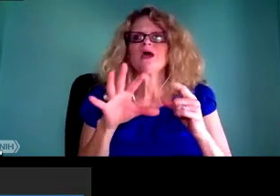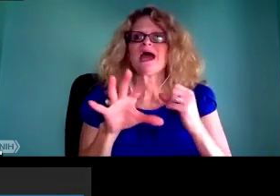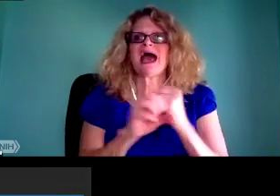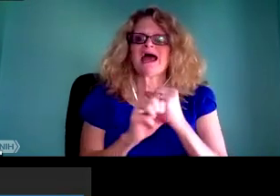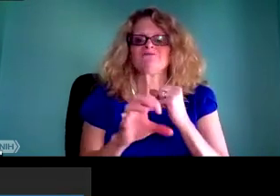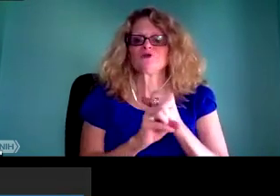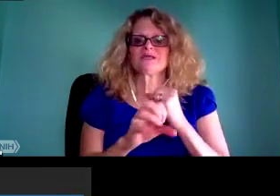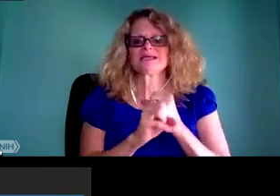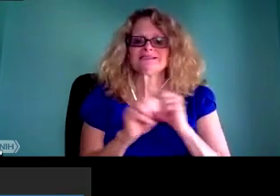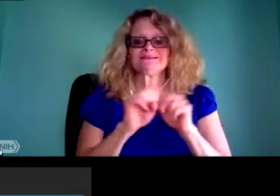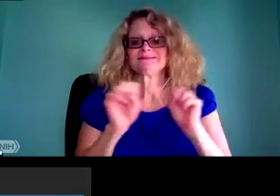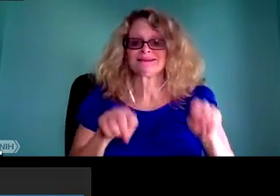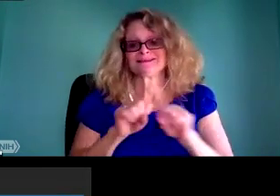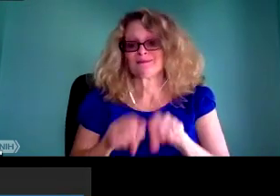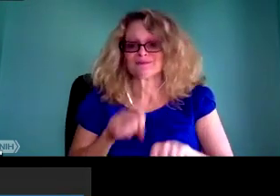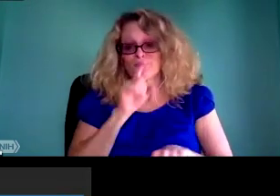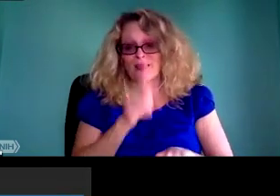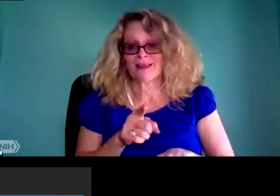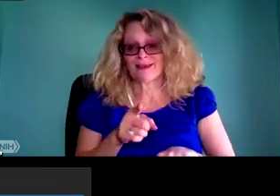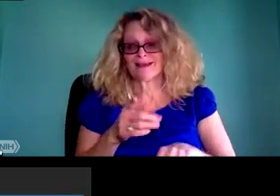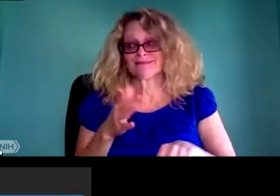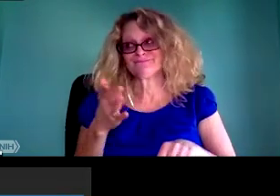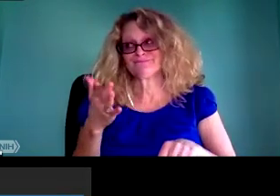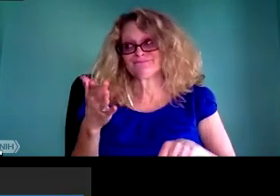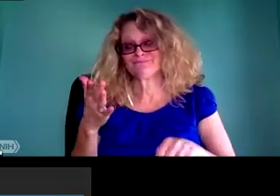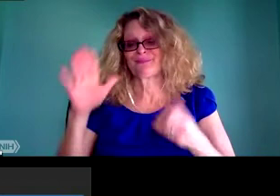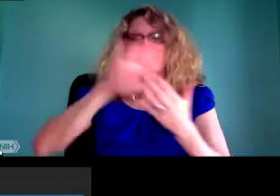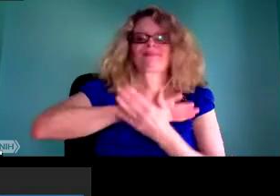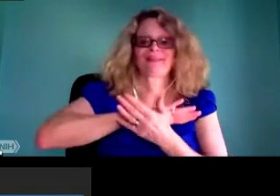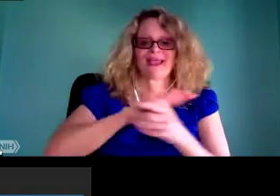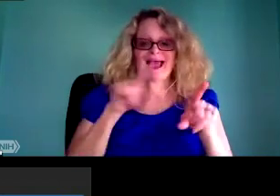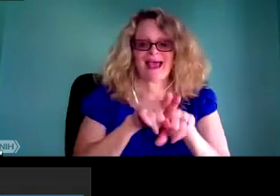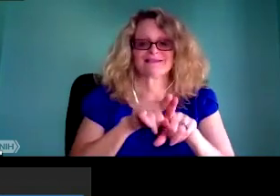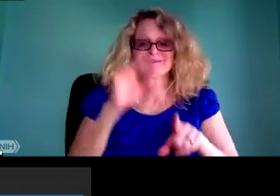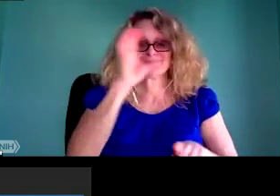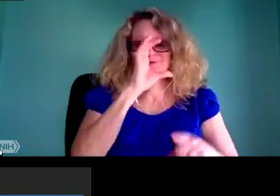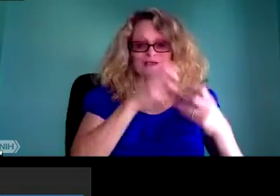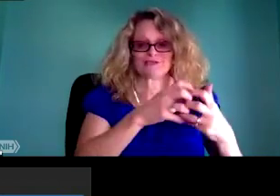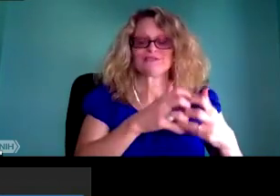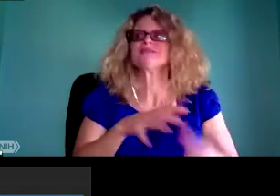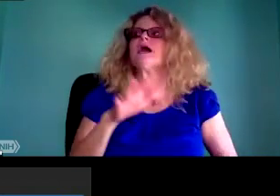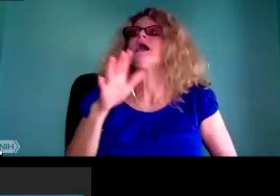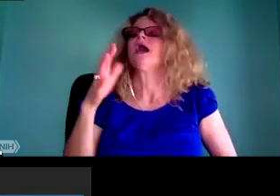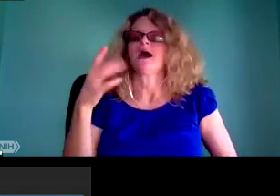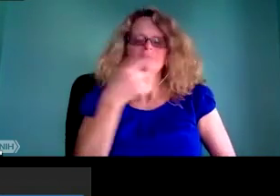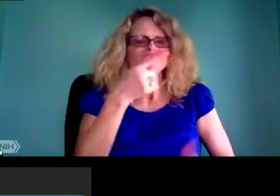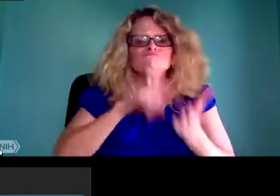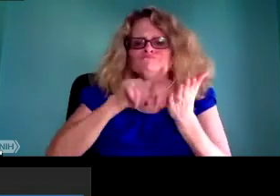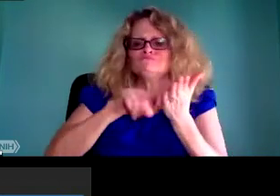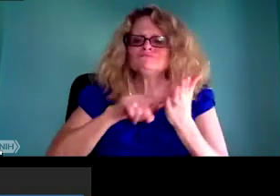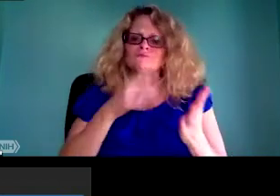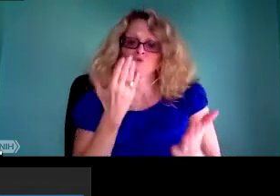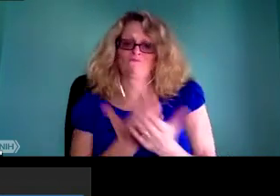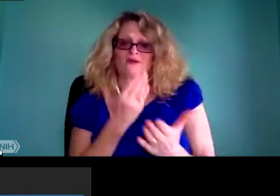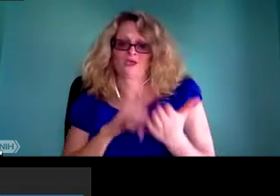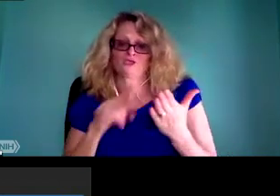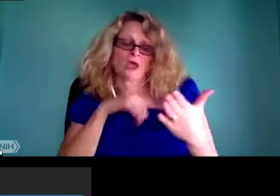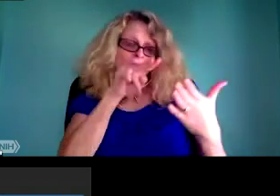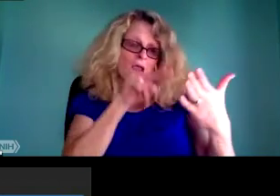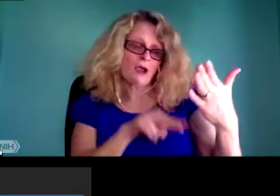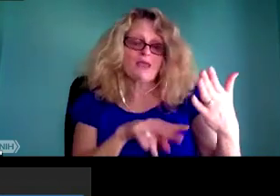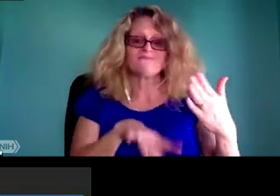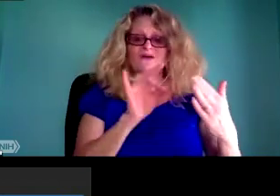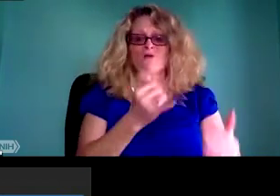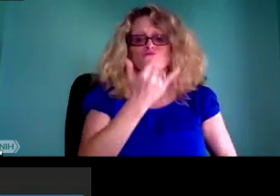in addition to not just politics, but the way in which people come to understand a